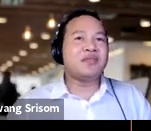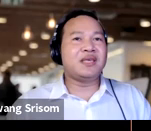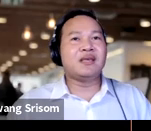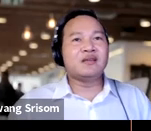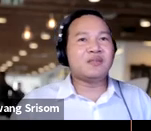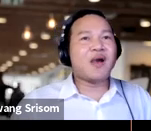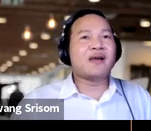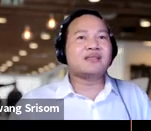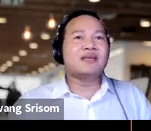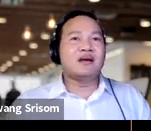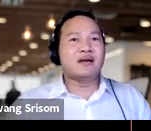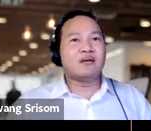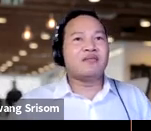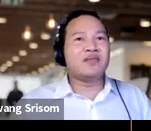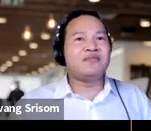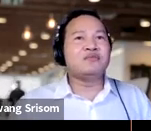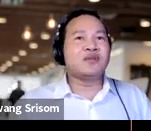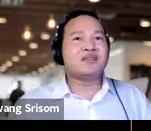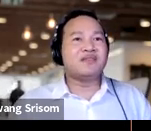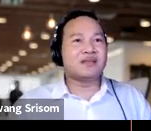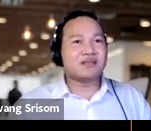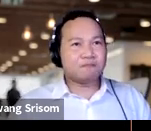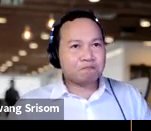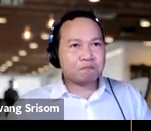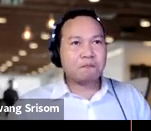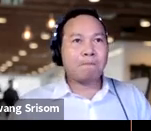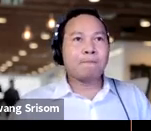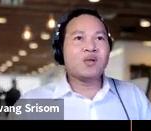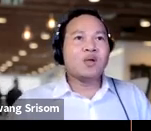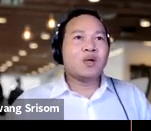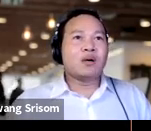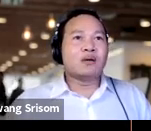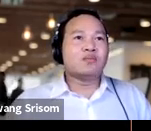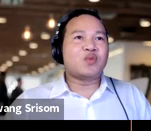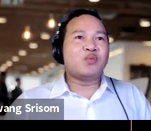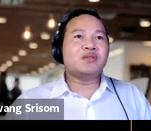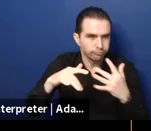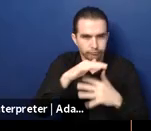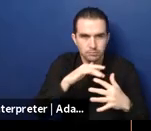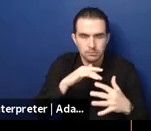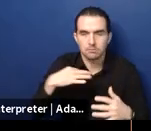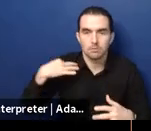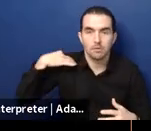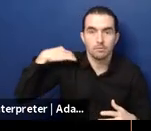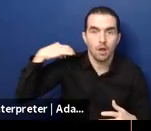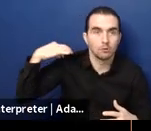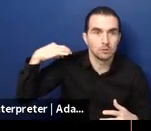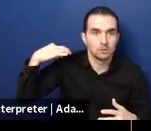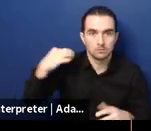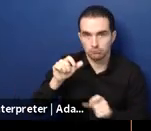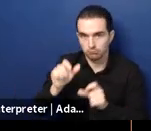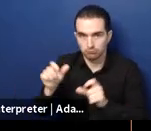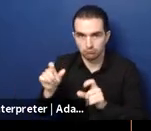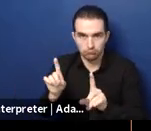fulfill the demand of the future services um we want to also have a better